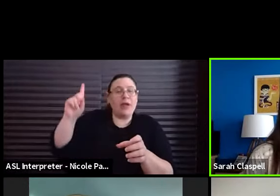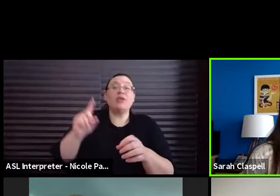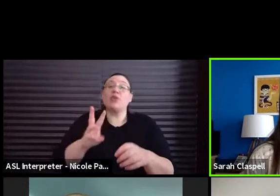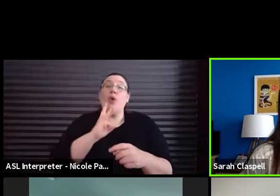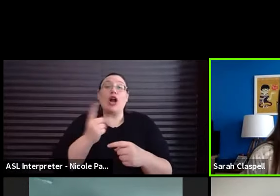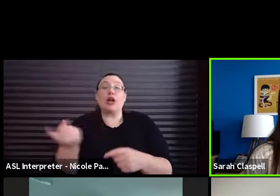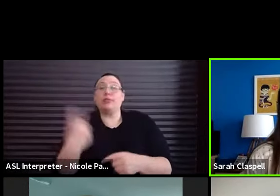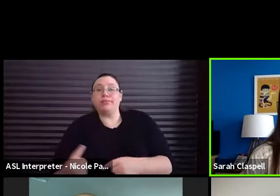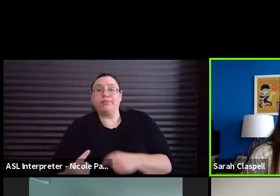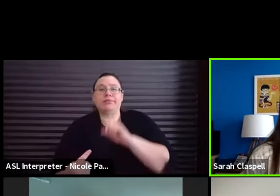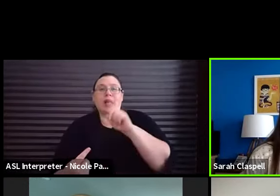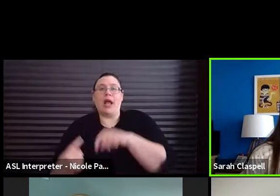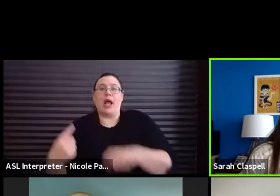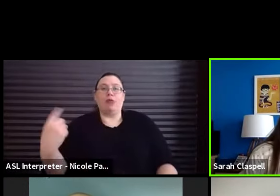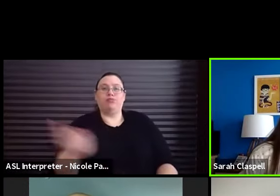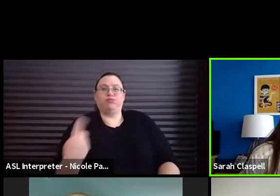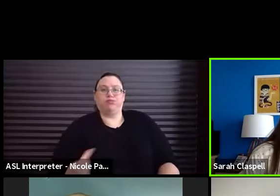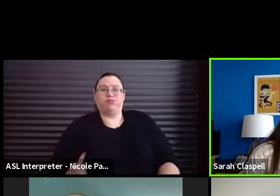Very expensive.